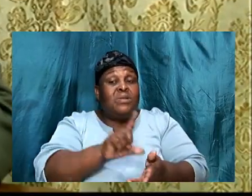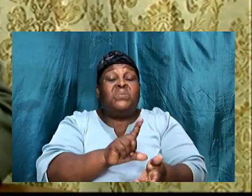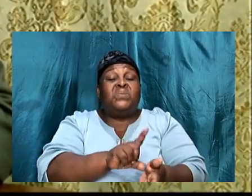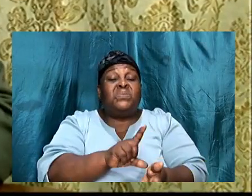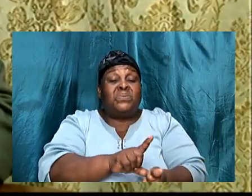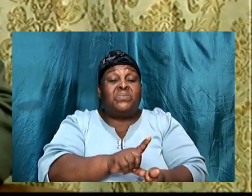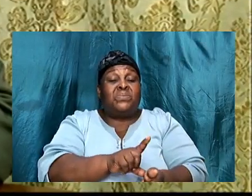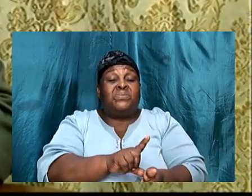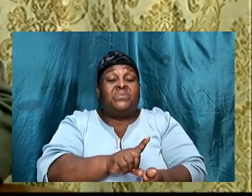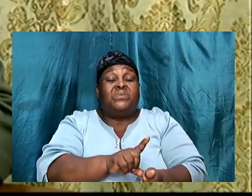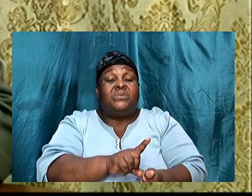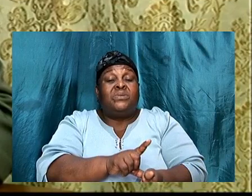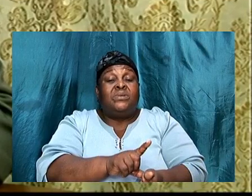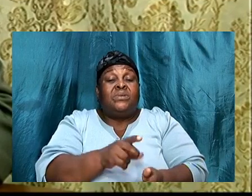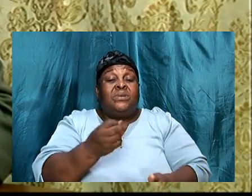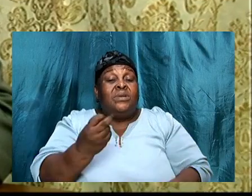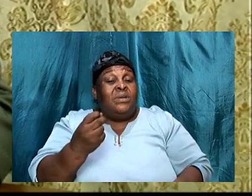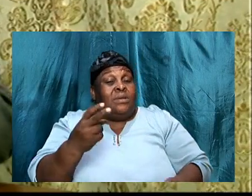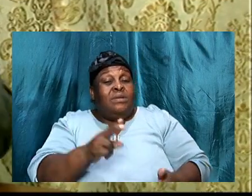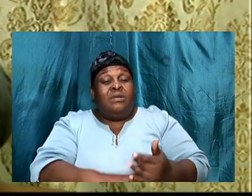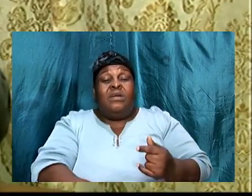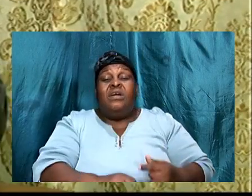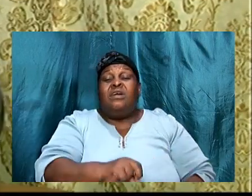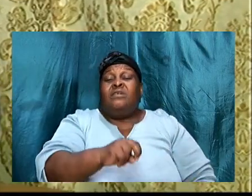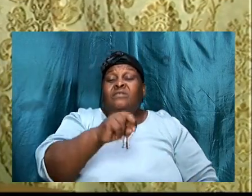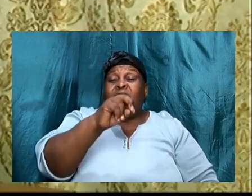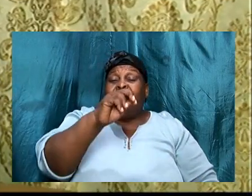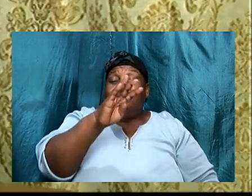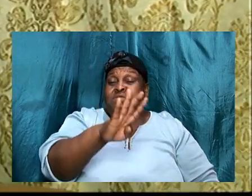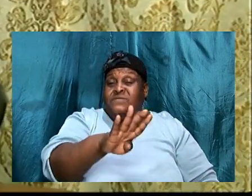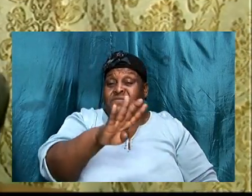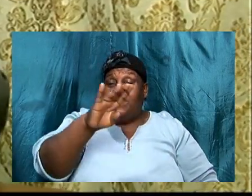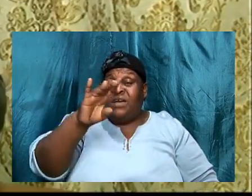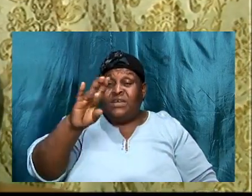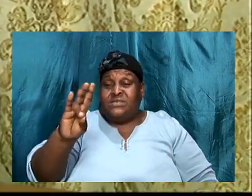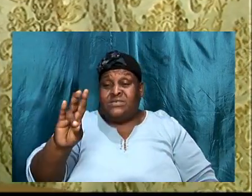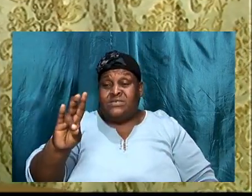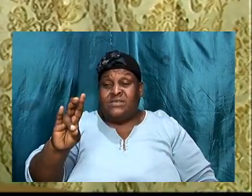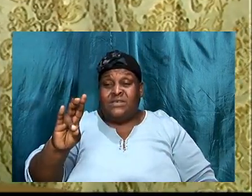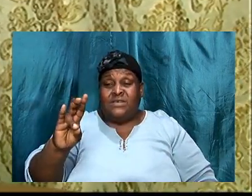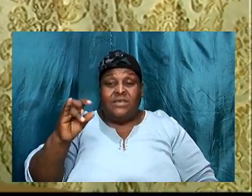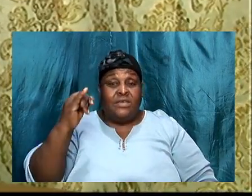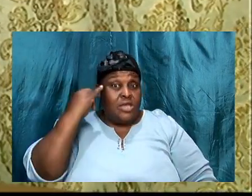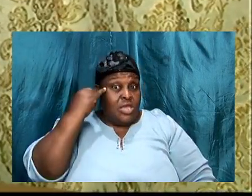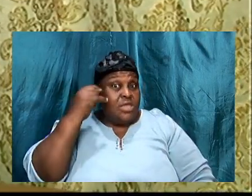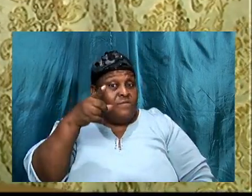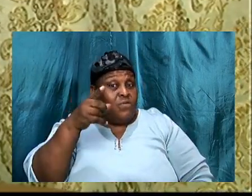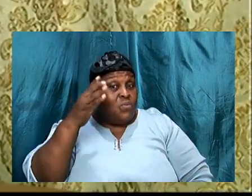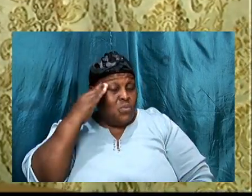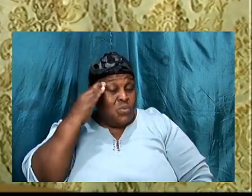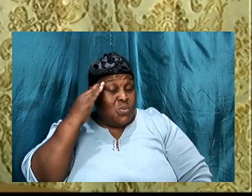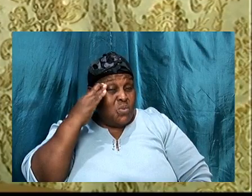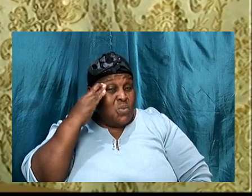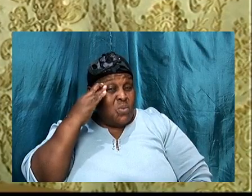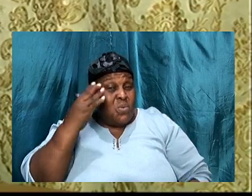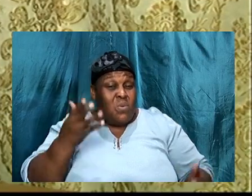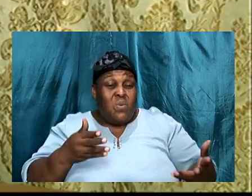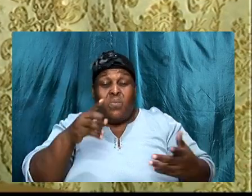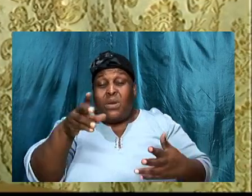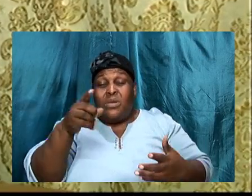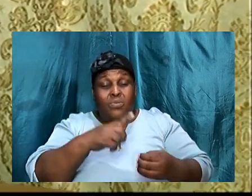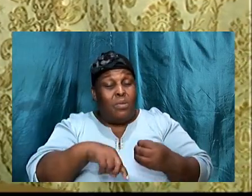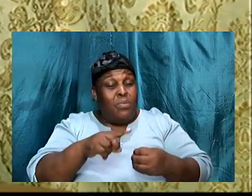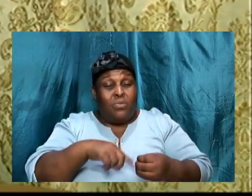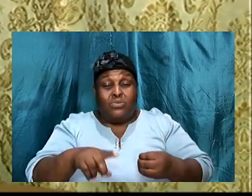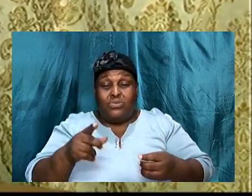let us look at Luke, 12 verses 47, so if you know, that what you are about to do, is not aligned, to the will